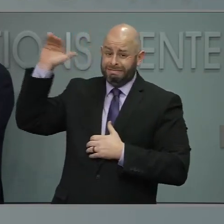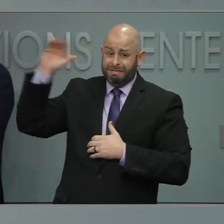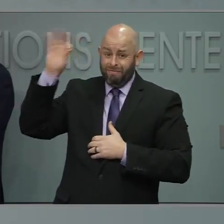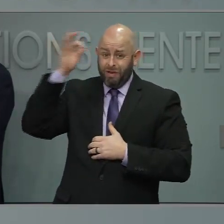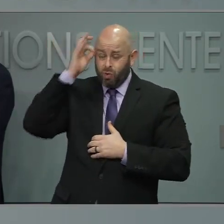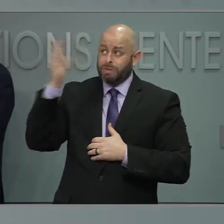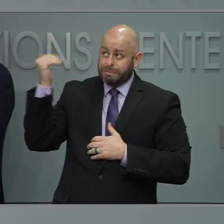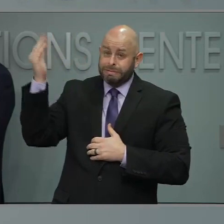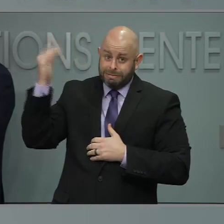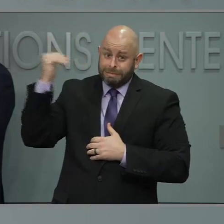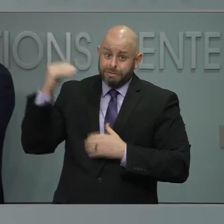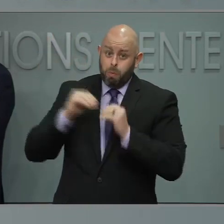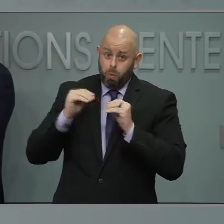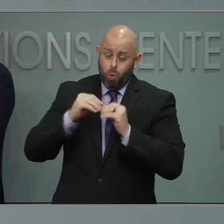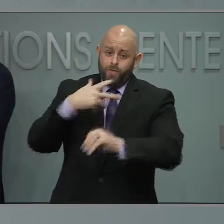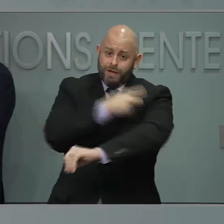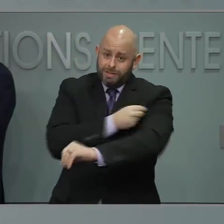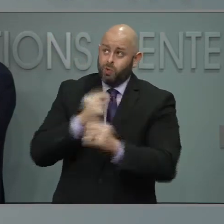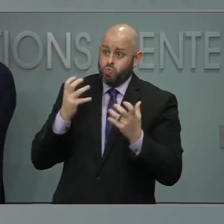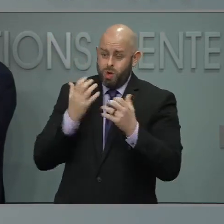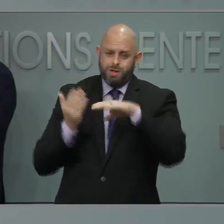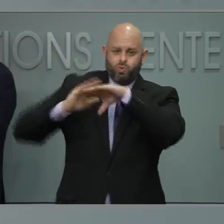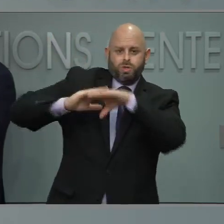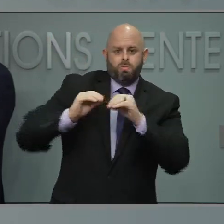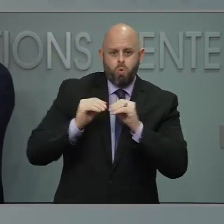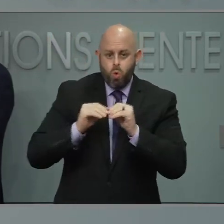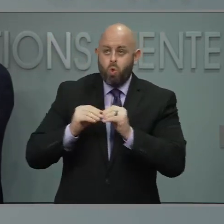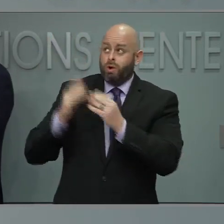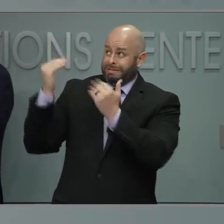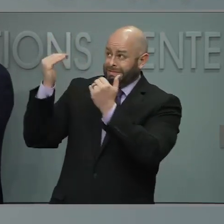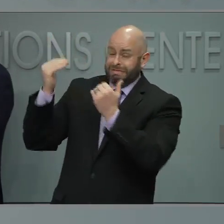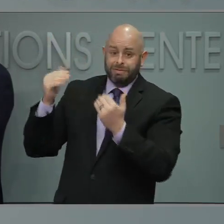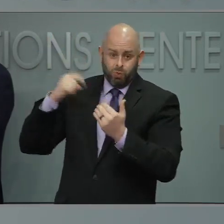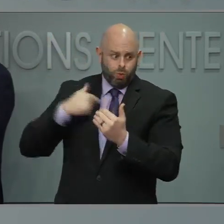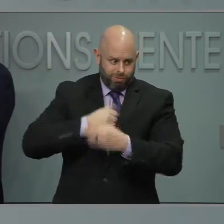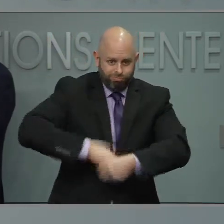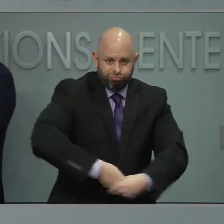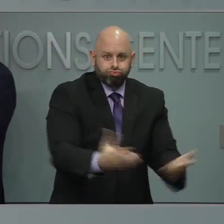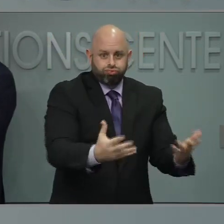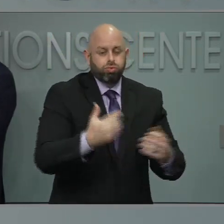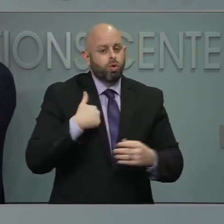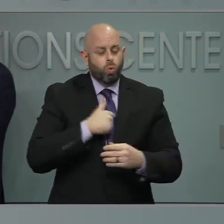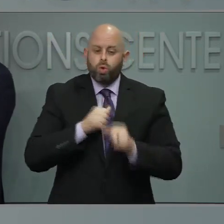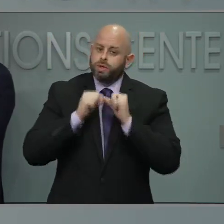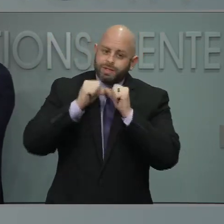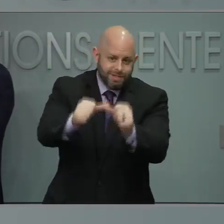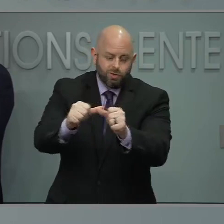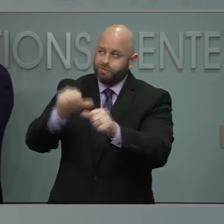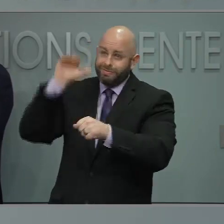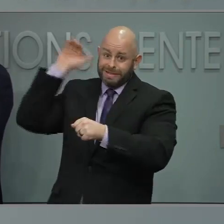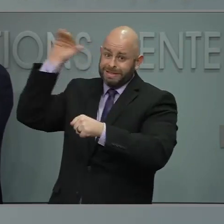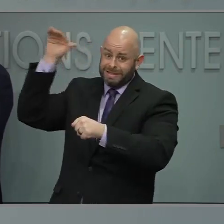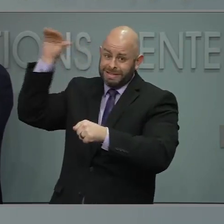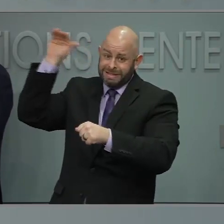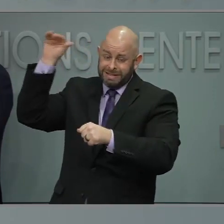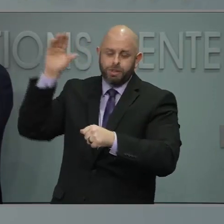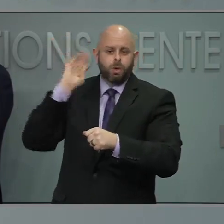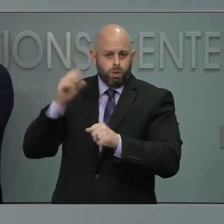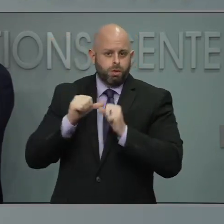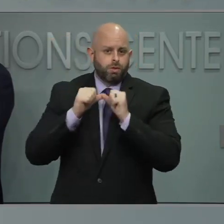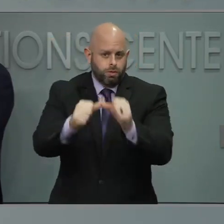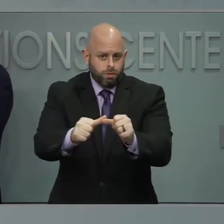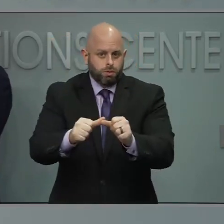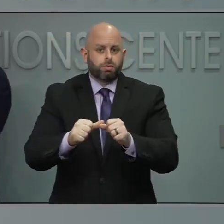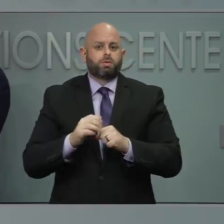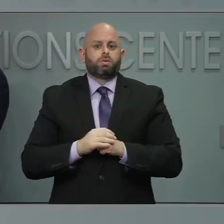increase the supply of vaccines to North Carolina. And we're going to continue that effort because the good thing is we have a